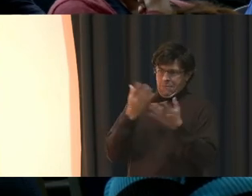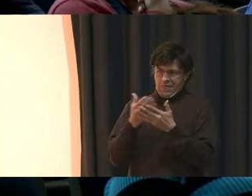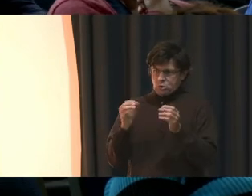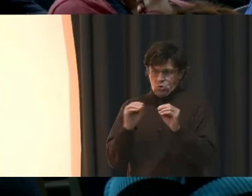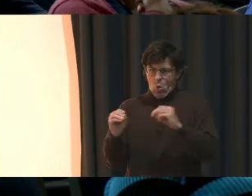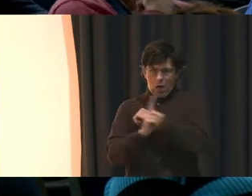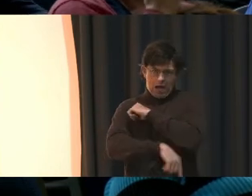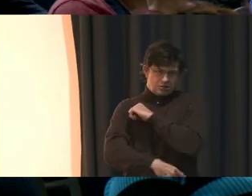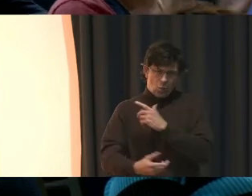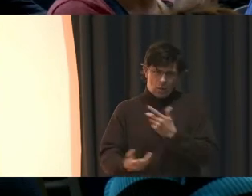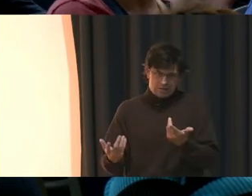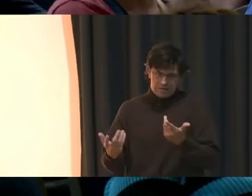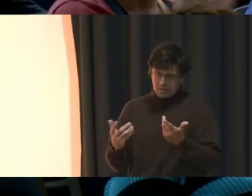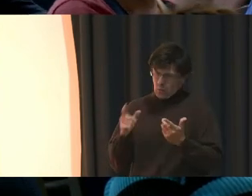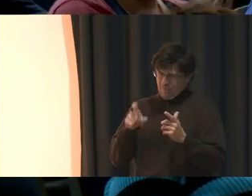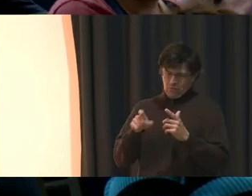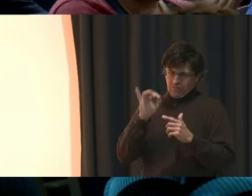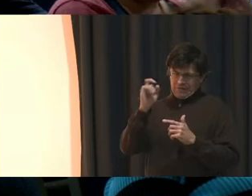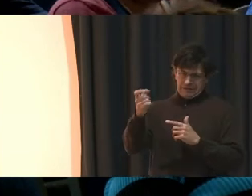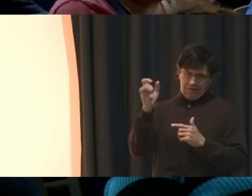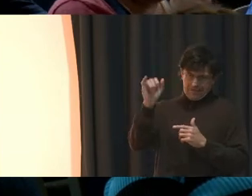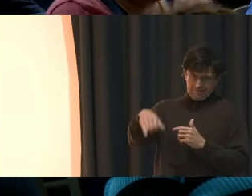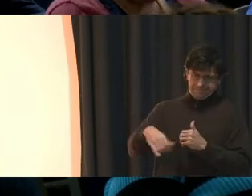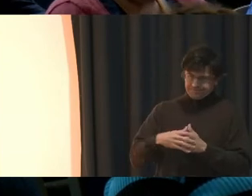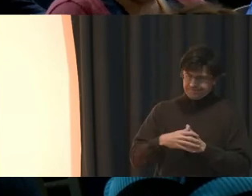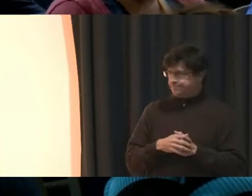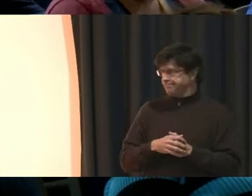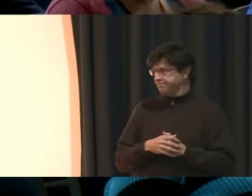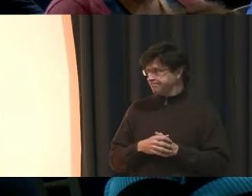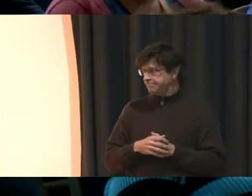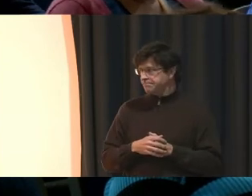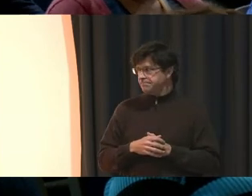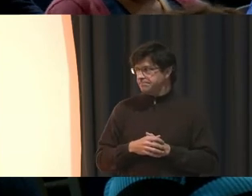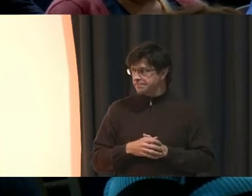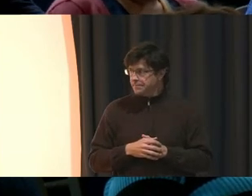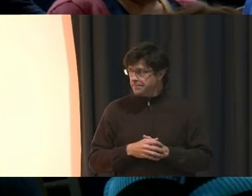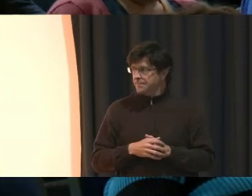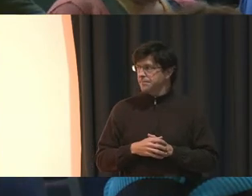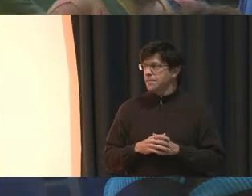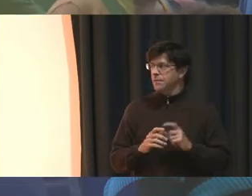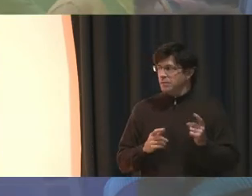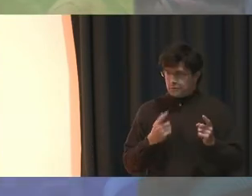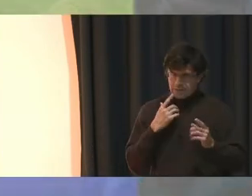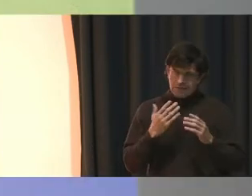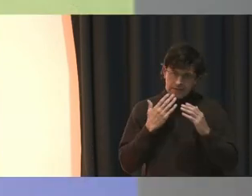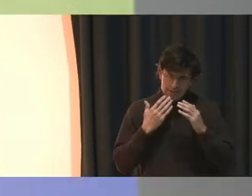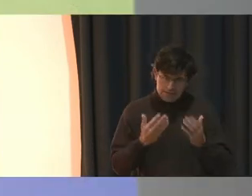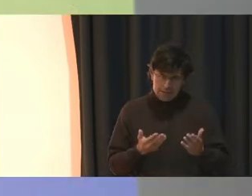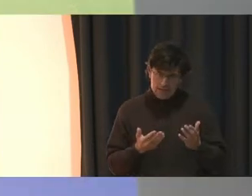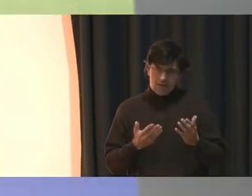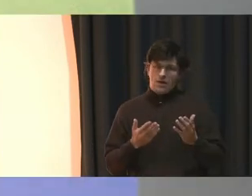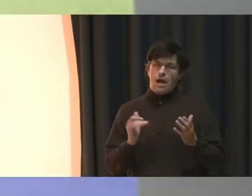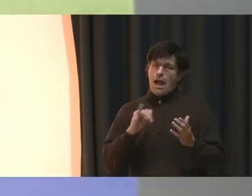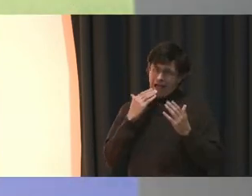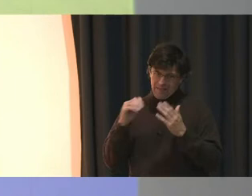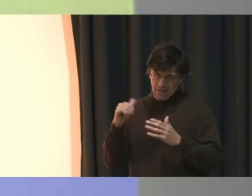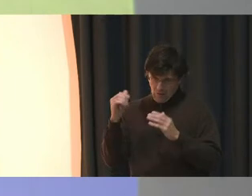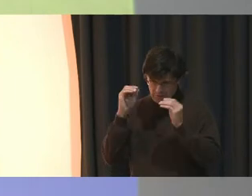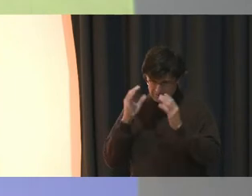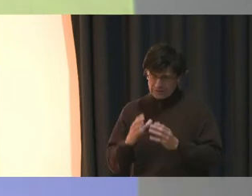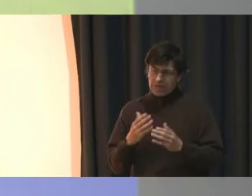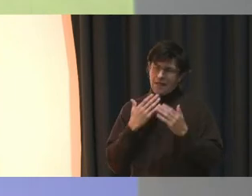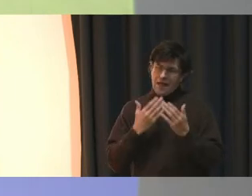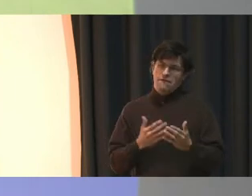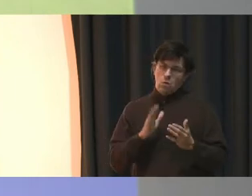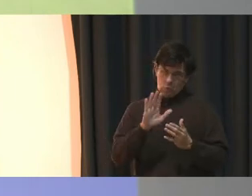for that, I would be more happy to hear it. So, first of all, thank you like I've thanked the other teachers. Thank